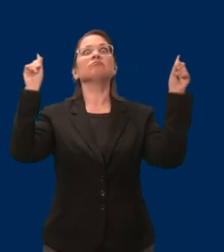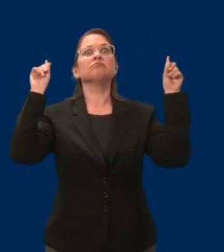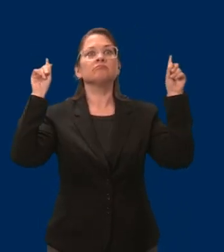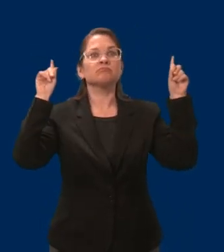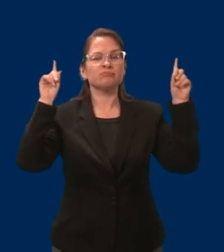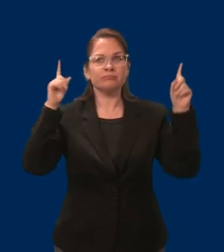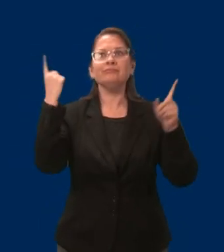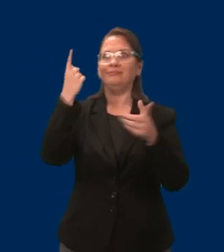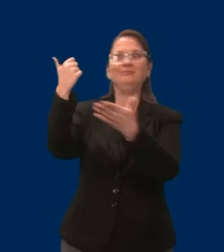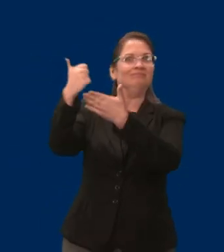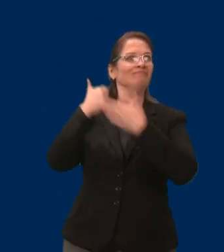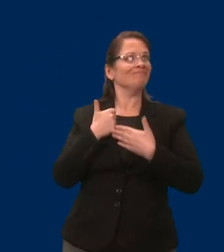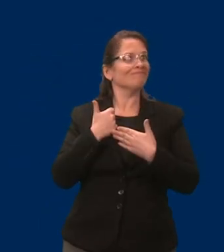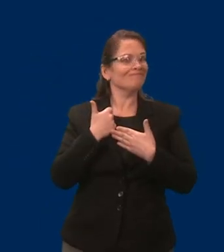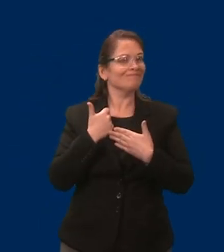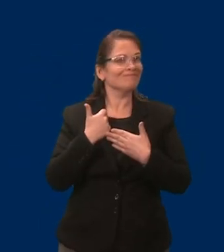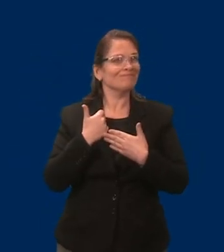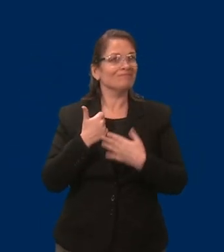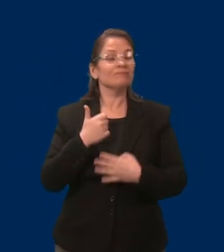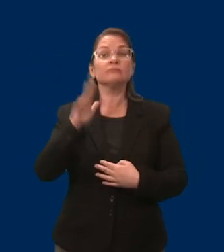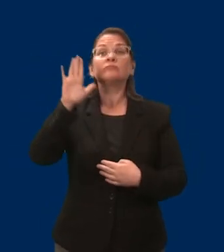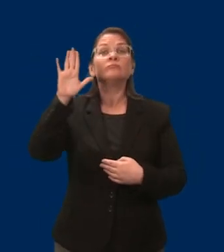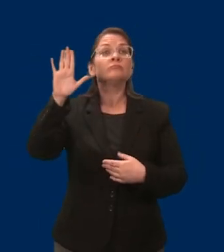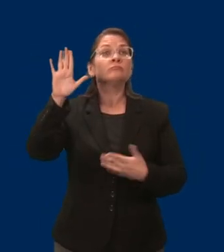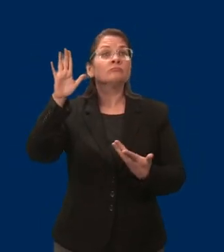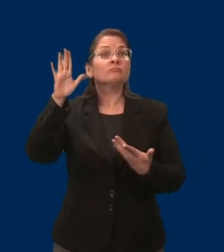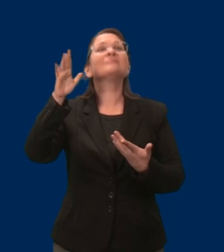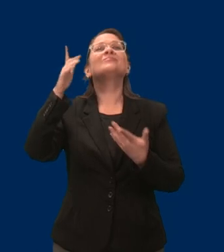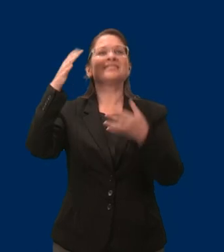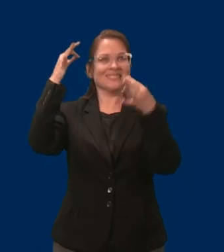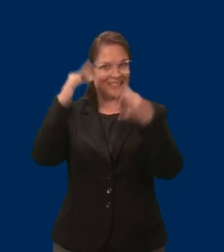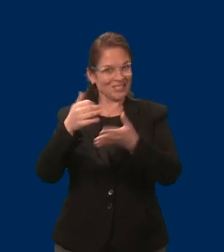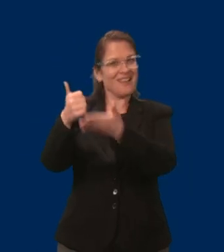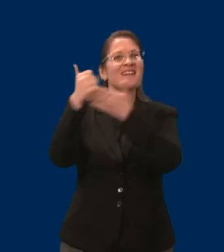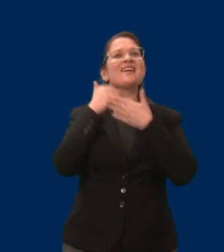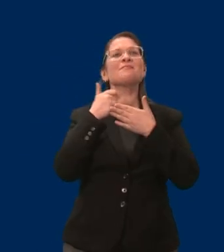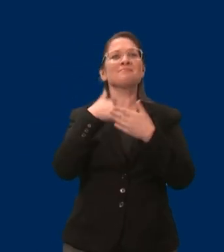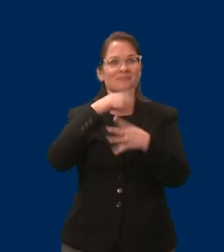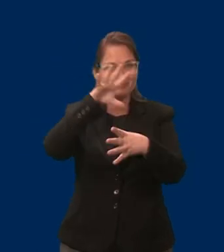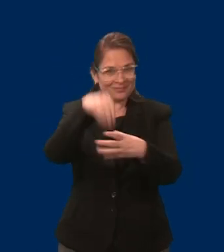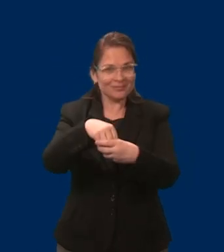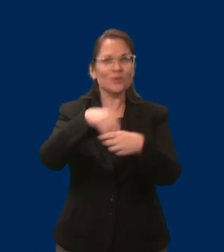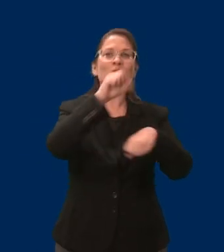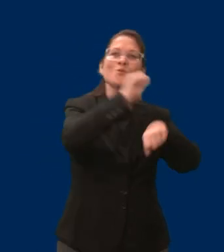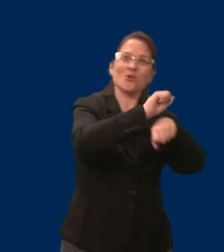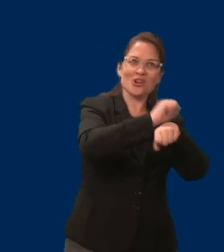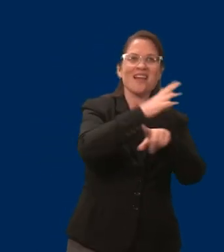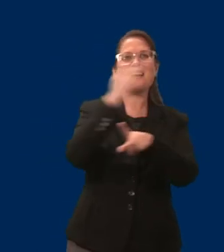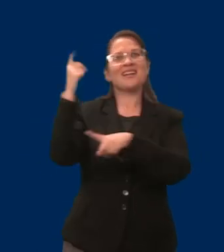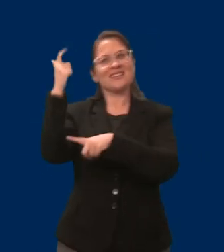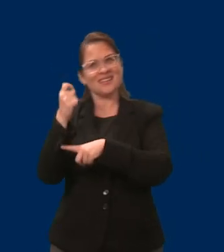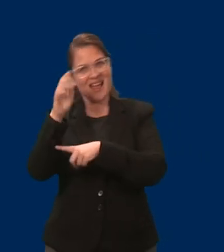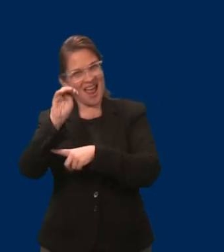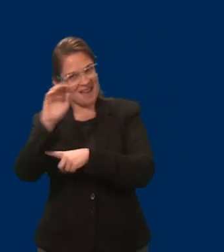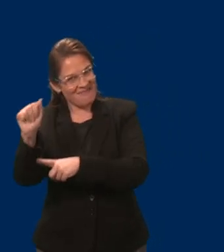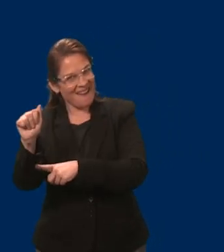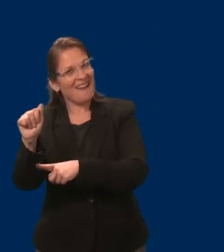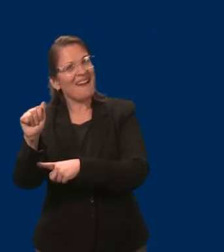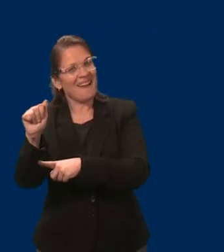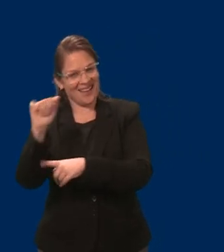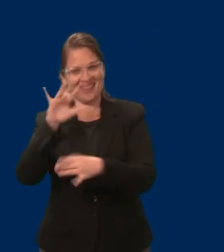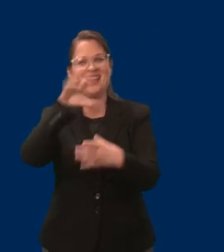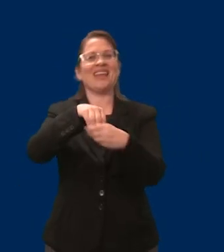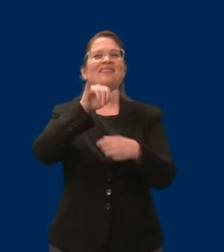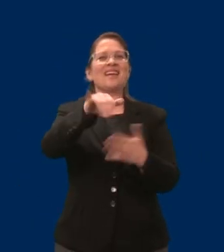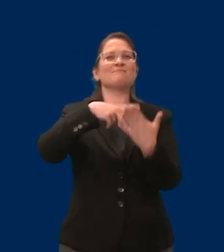and their decision allowed me to stay on MAEPD without Medicare so I could keep working. I'm